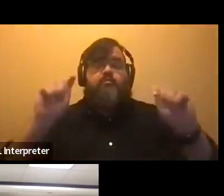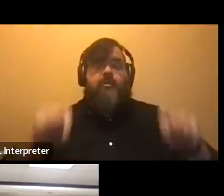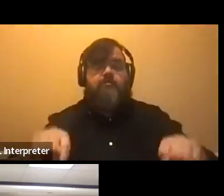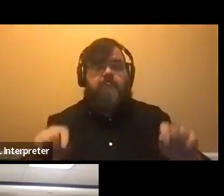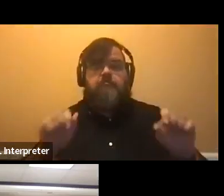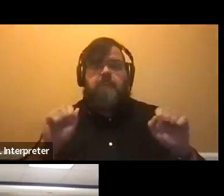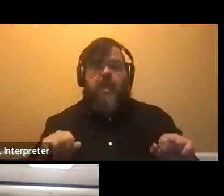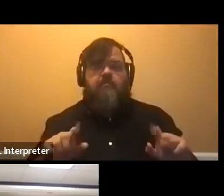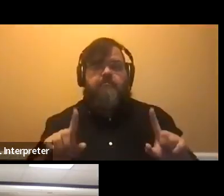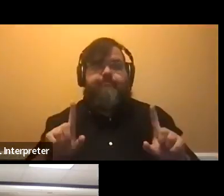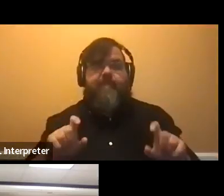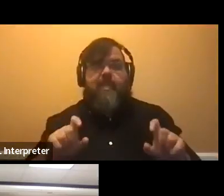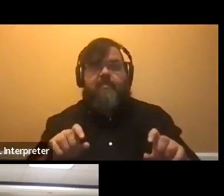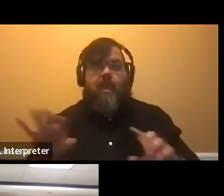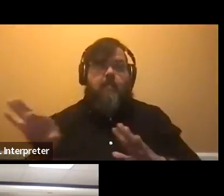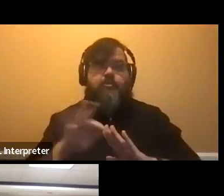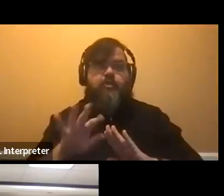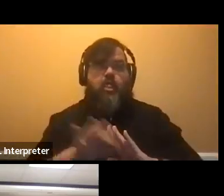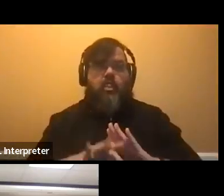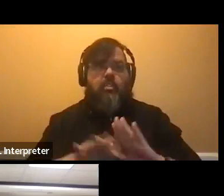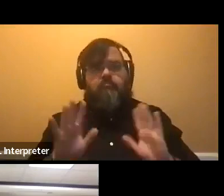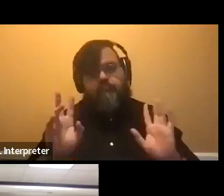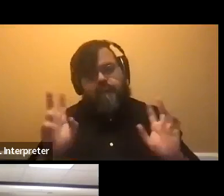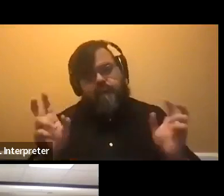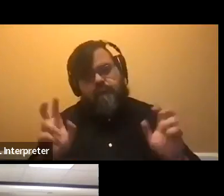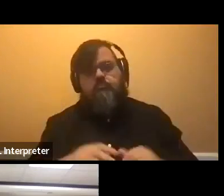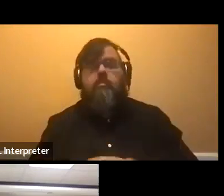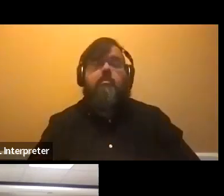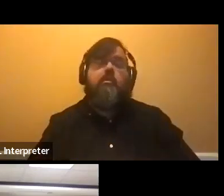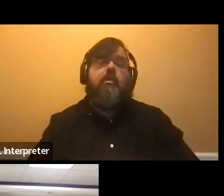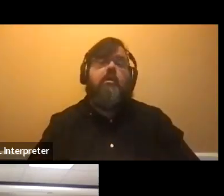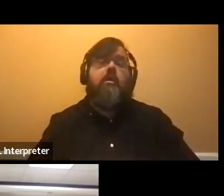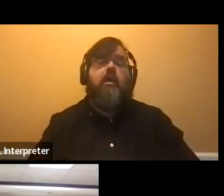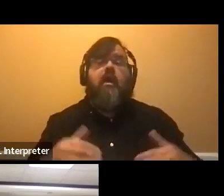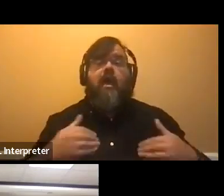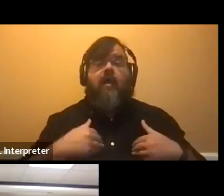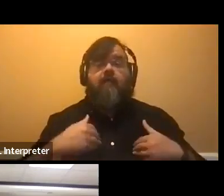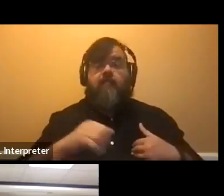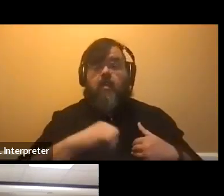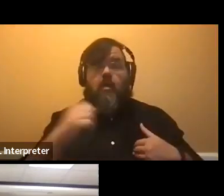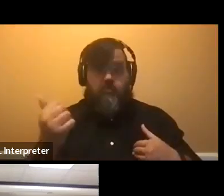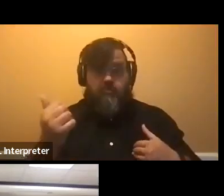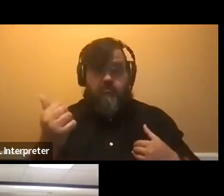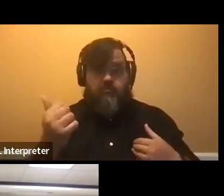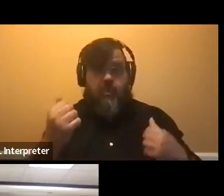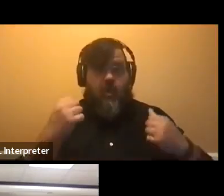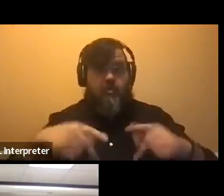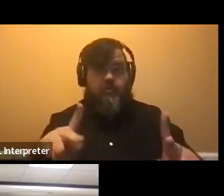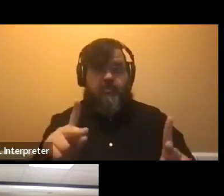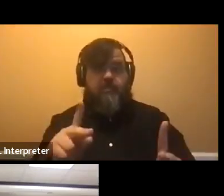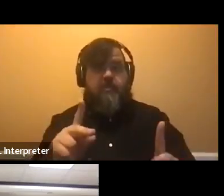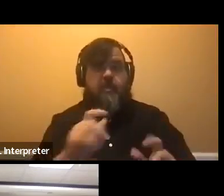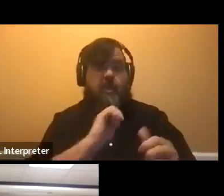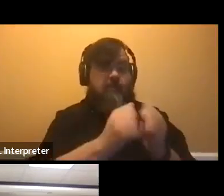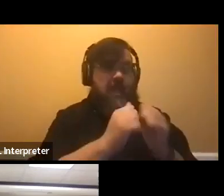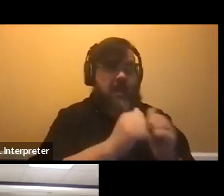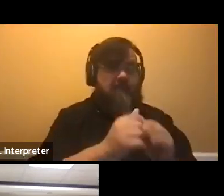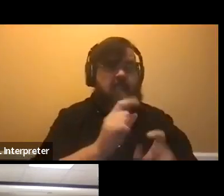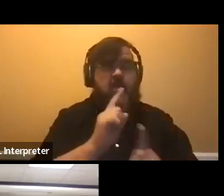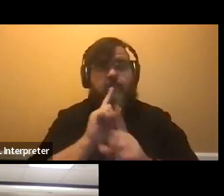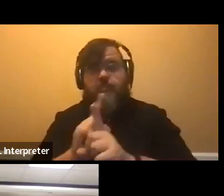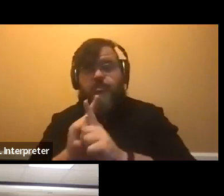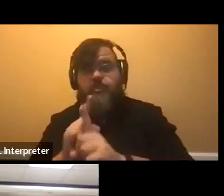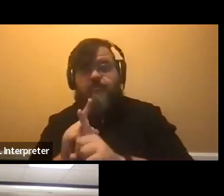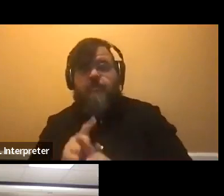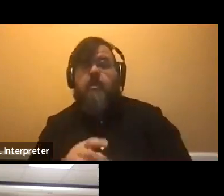Um, and then we also have some additional opportunities. They're competitive and mentored scholarships. They have a December 15th deadline.